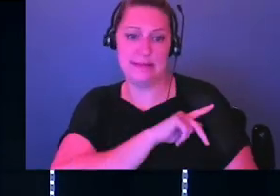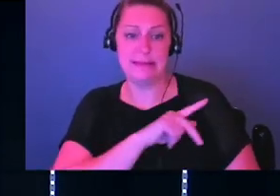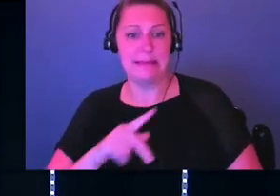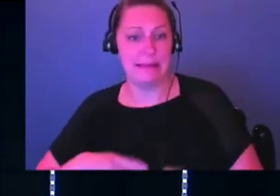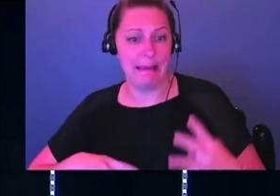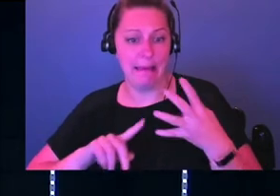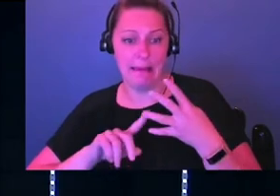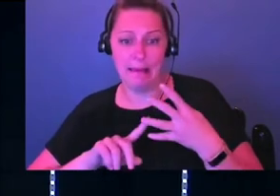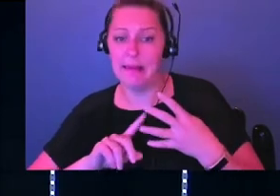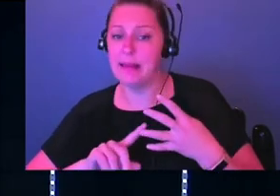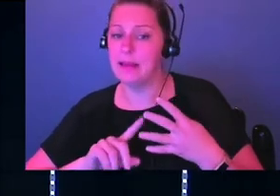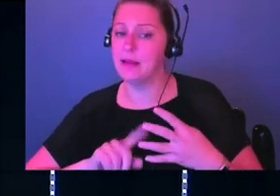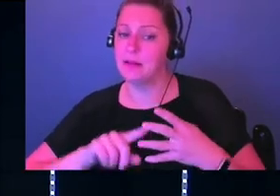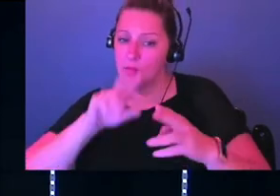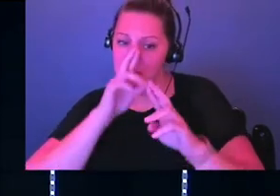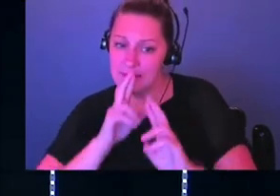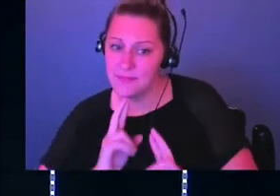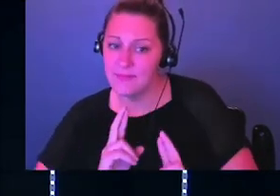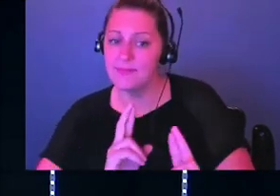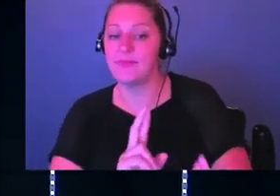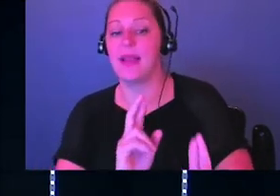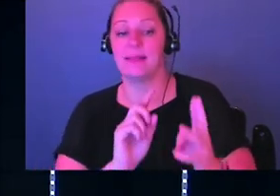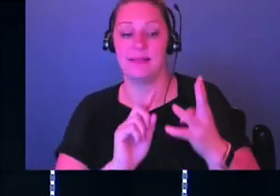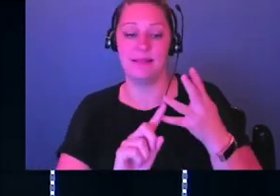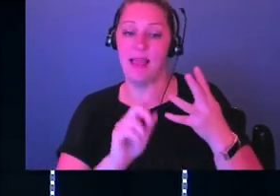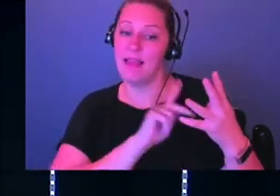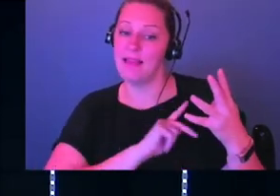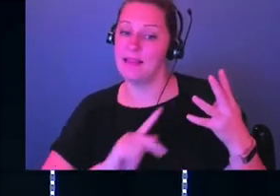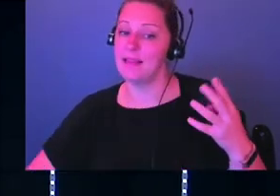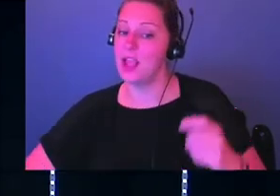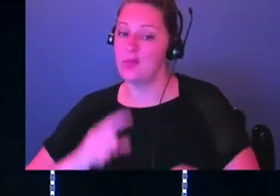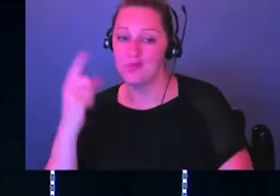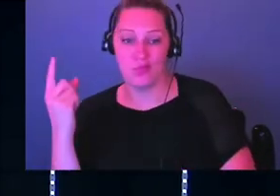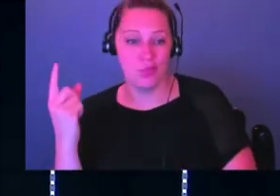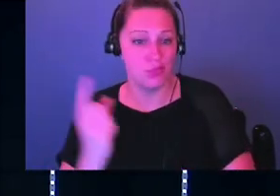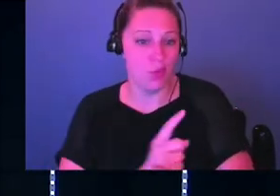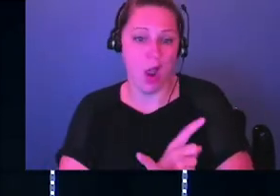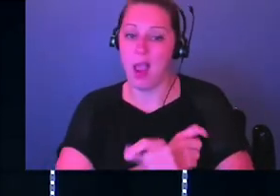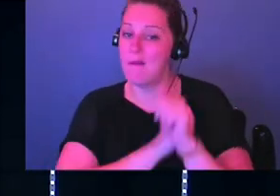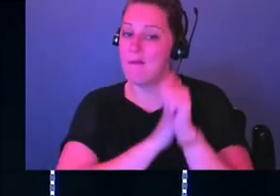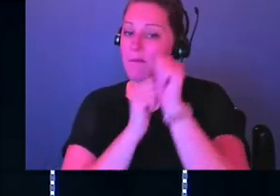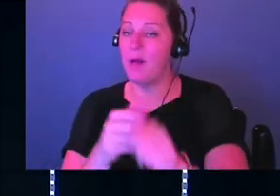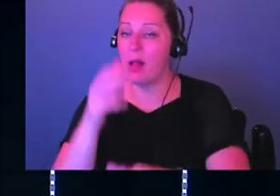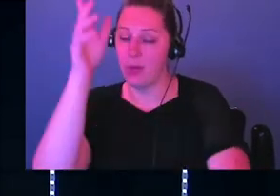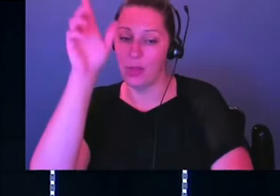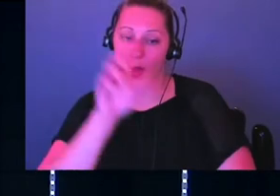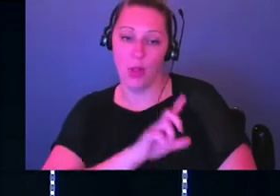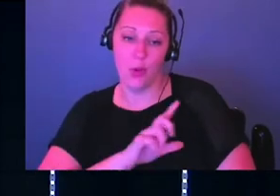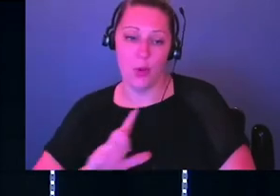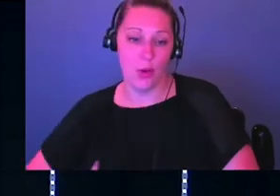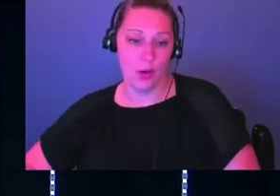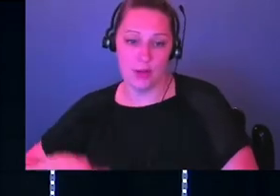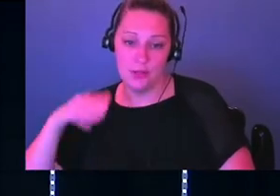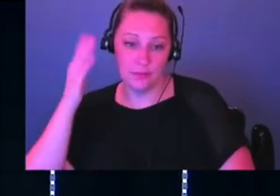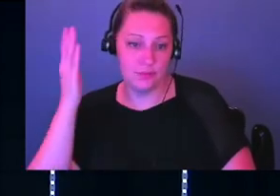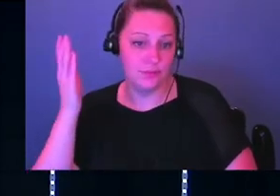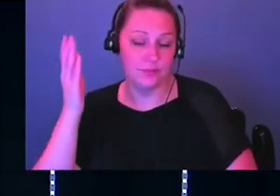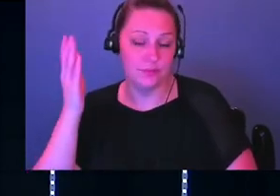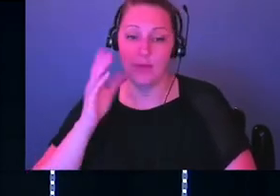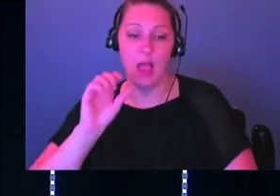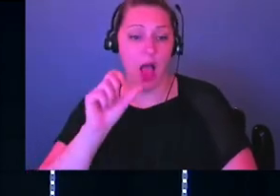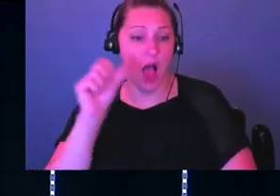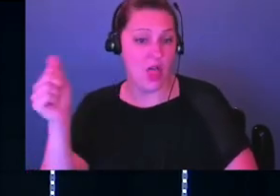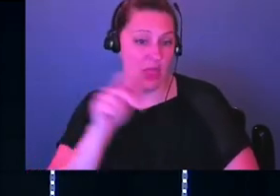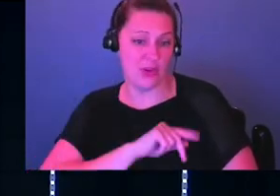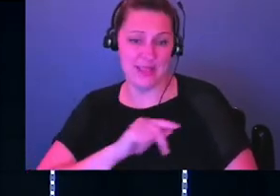with the Lord God. He was a king who was doing things right in the sight of the Lord, okay? There's a lot of other kings who weren't, but him